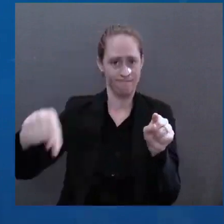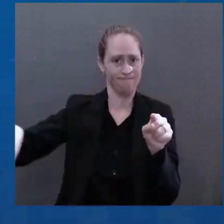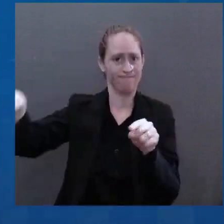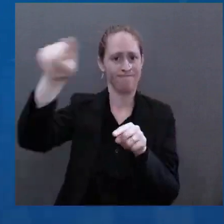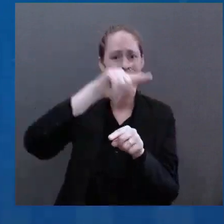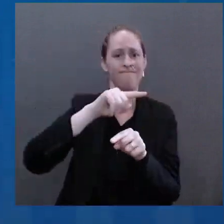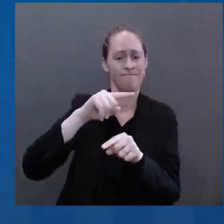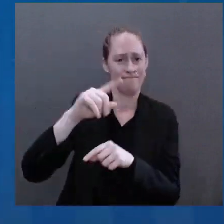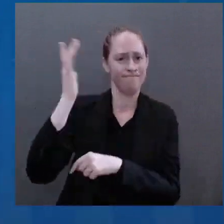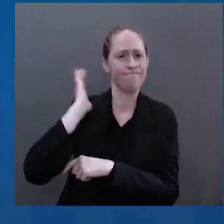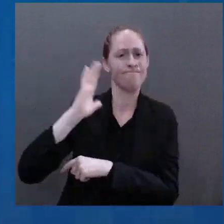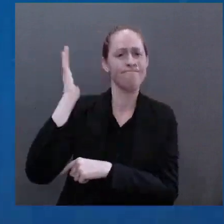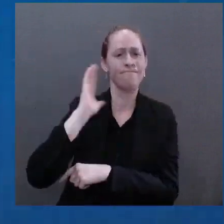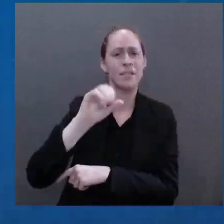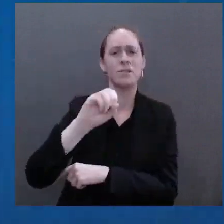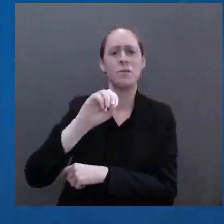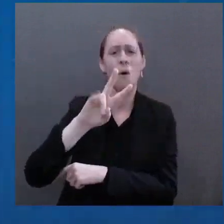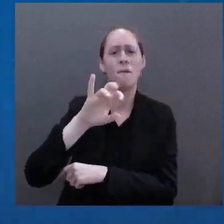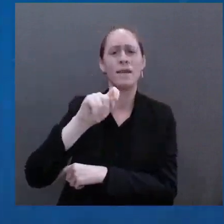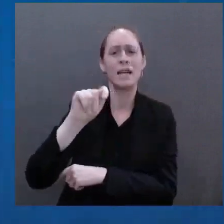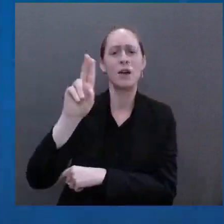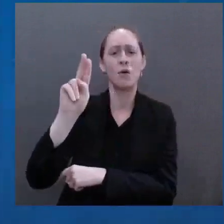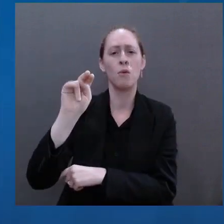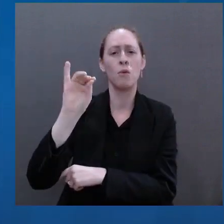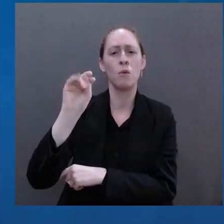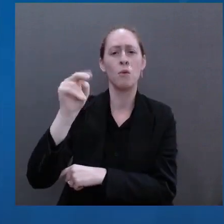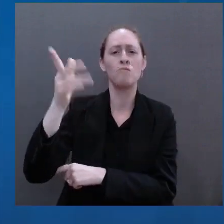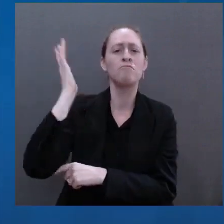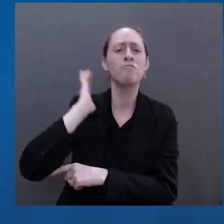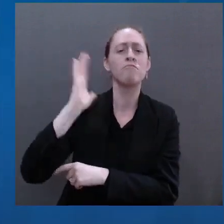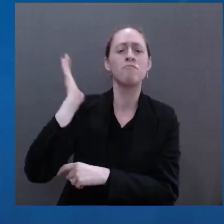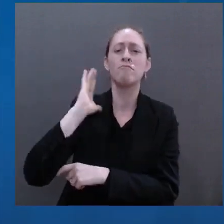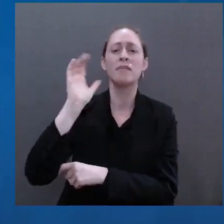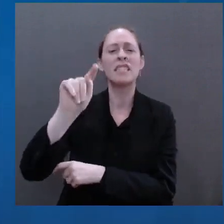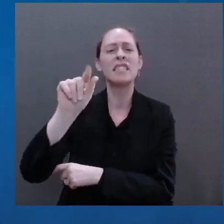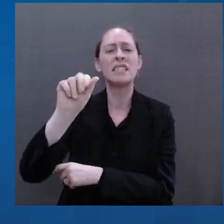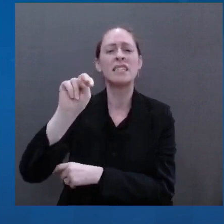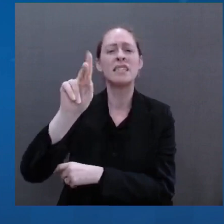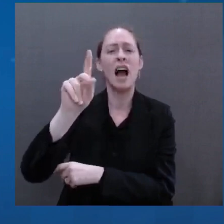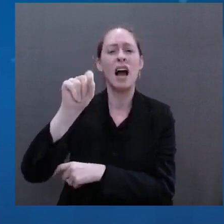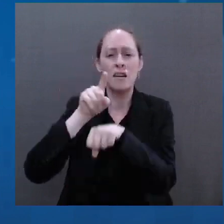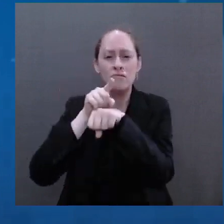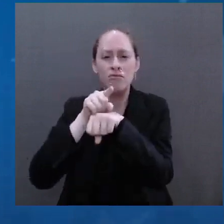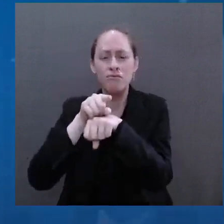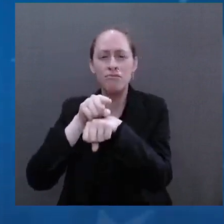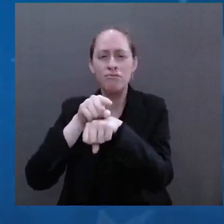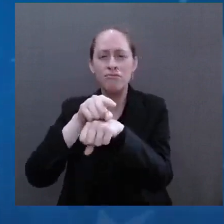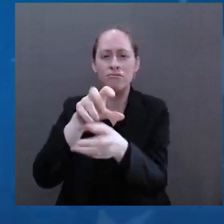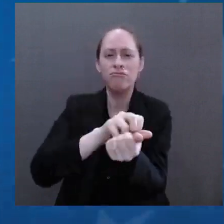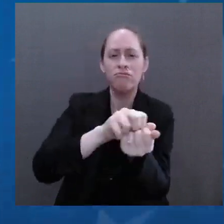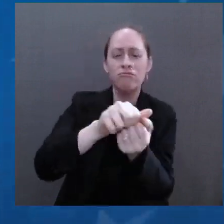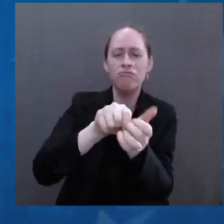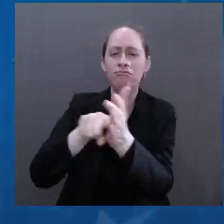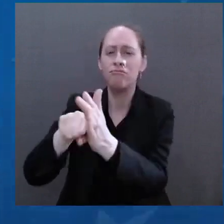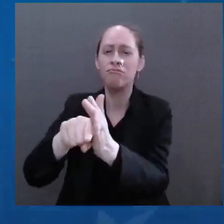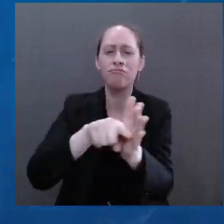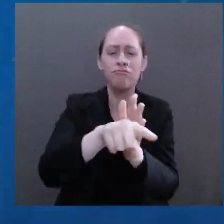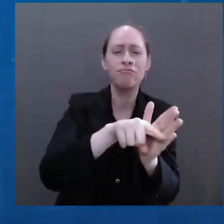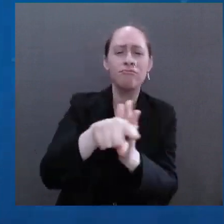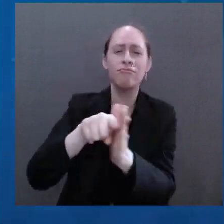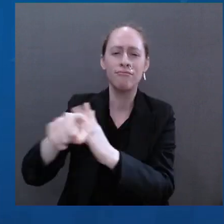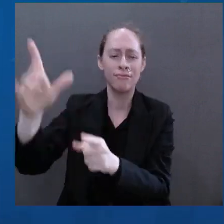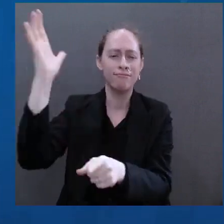continued until finally, in 1989, the Berlin Wall and all the walls of Soviet domination, they